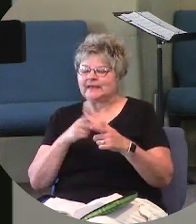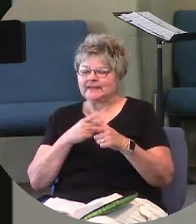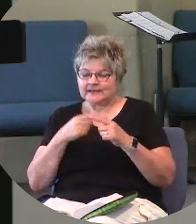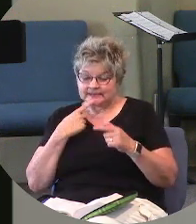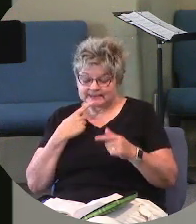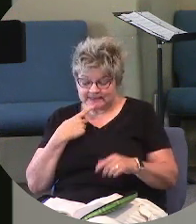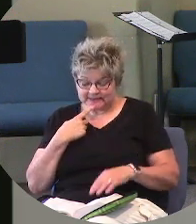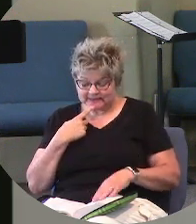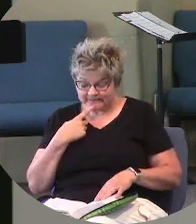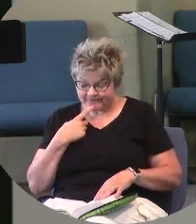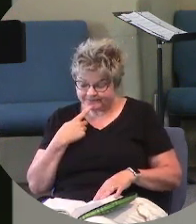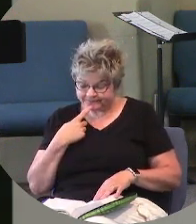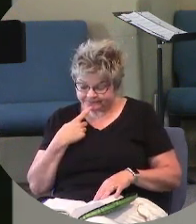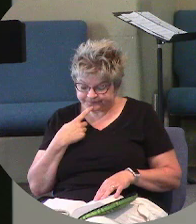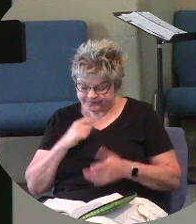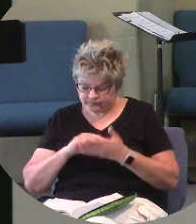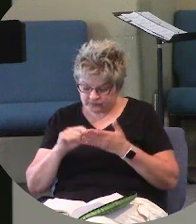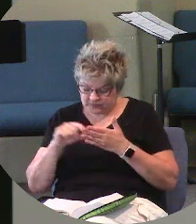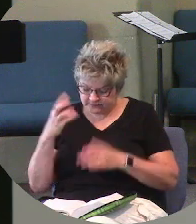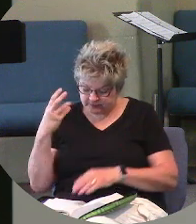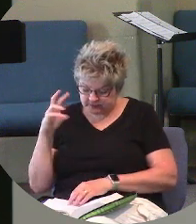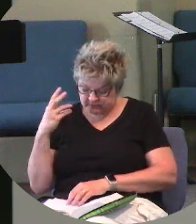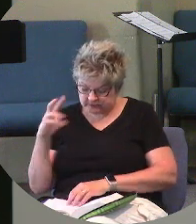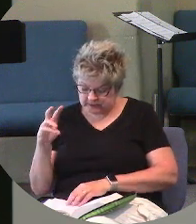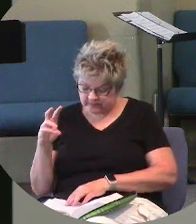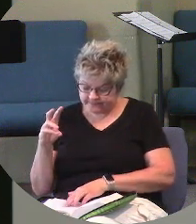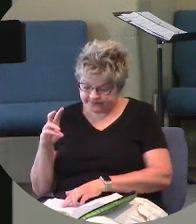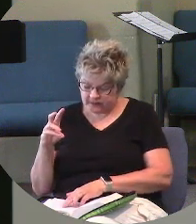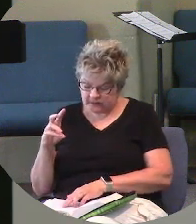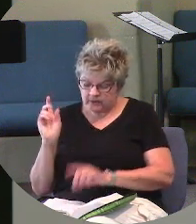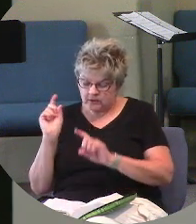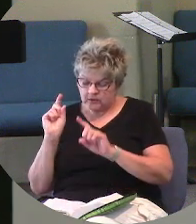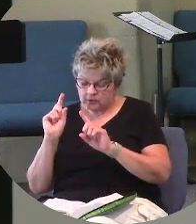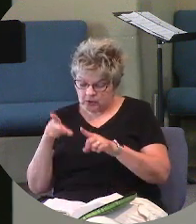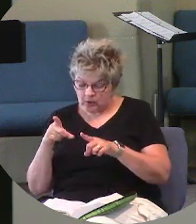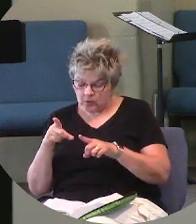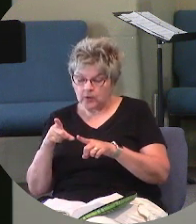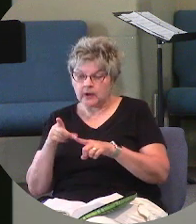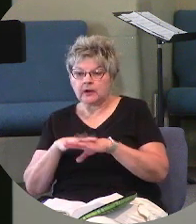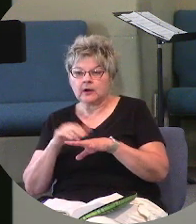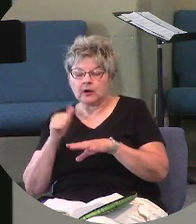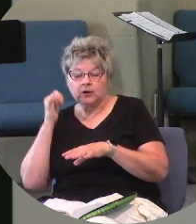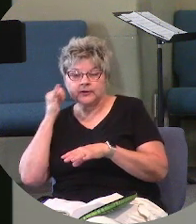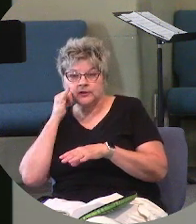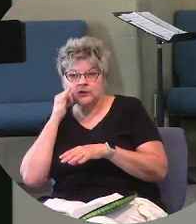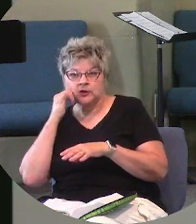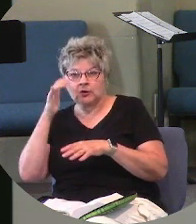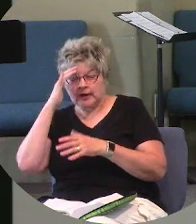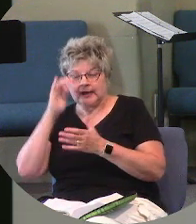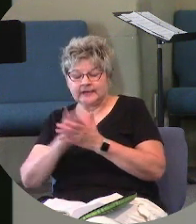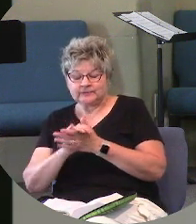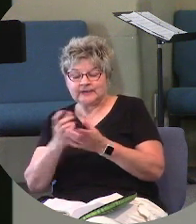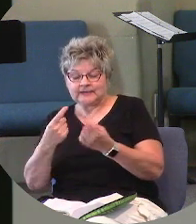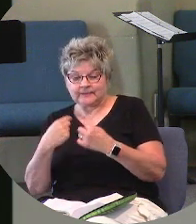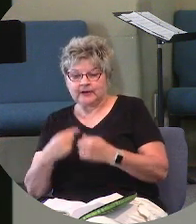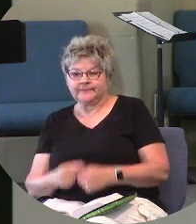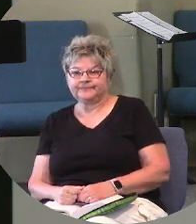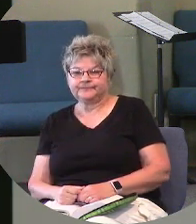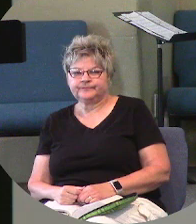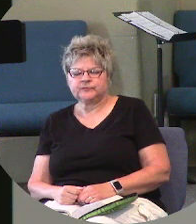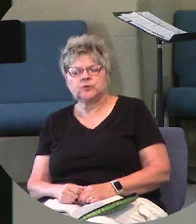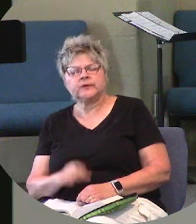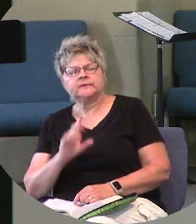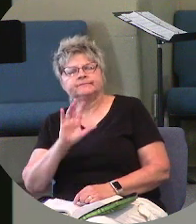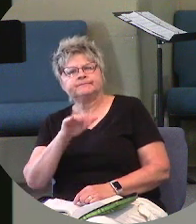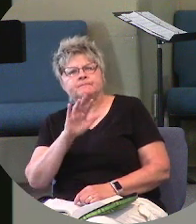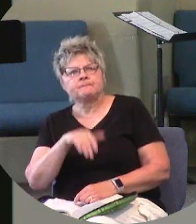this in verse 16. Go, call your husband, and come here. So he asks her